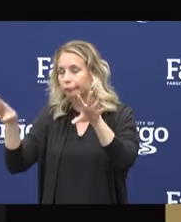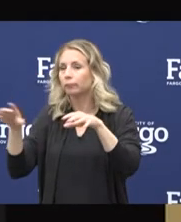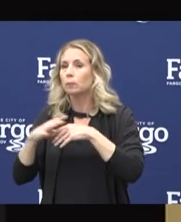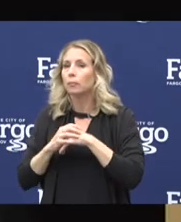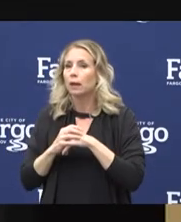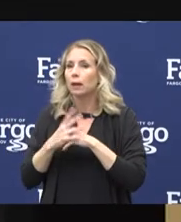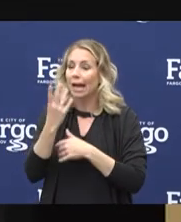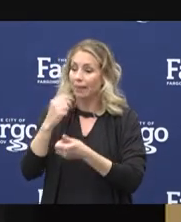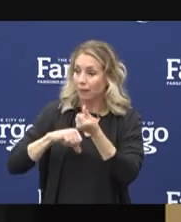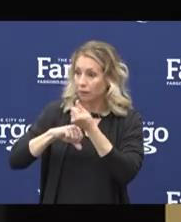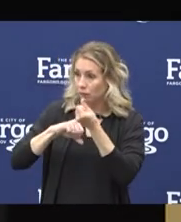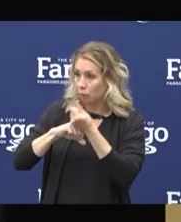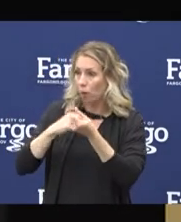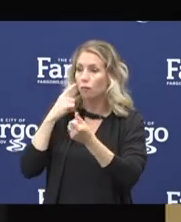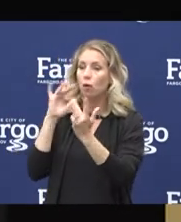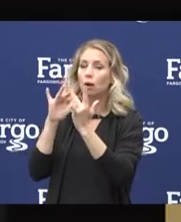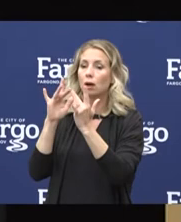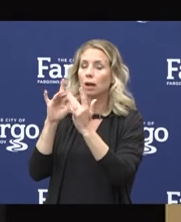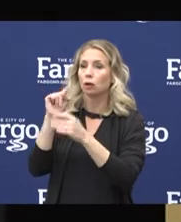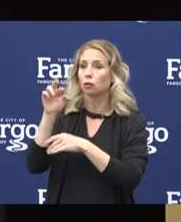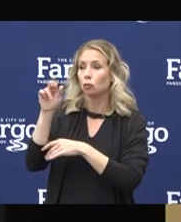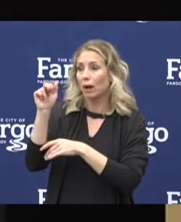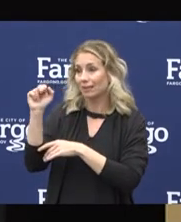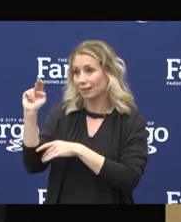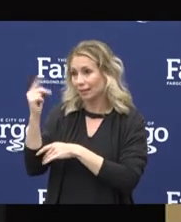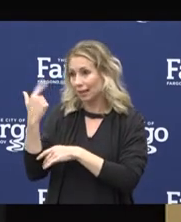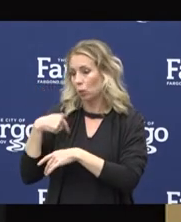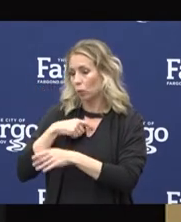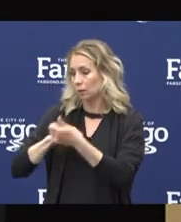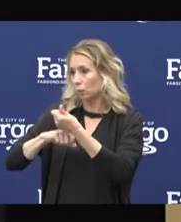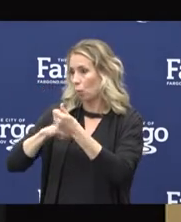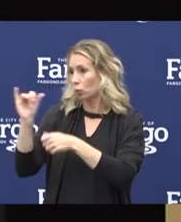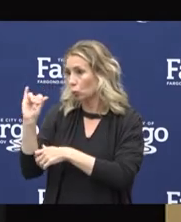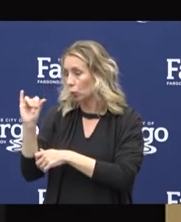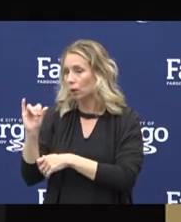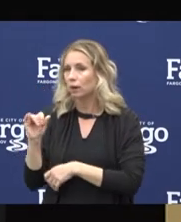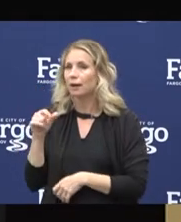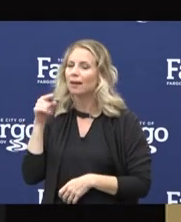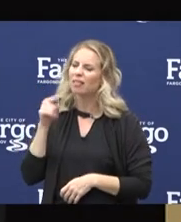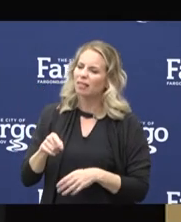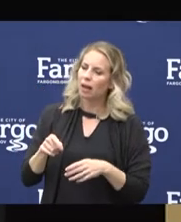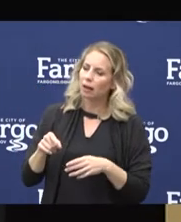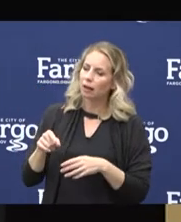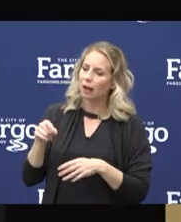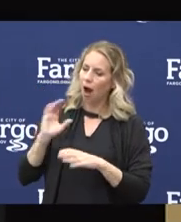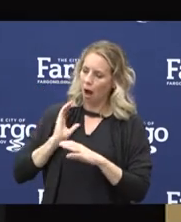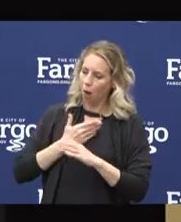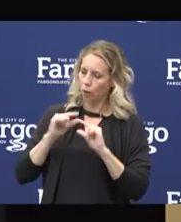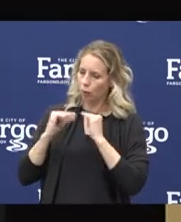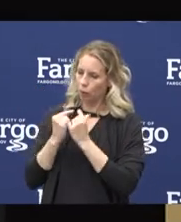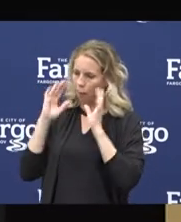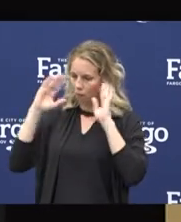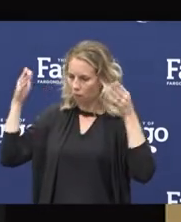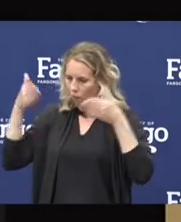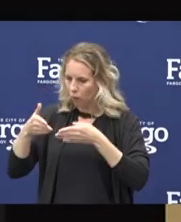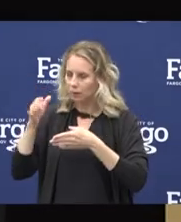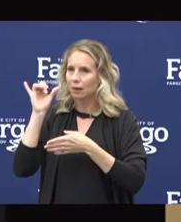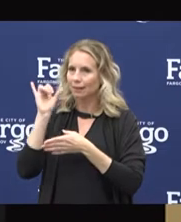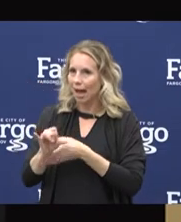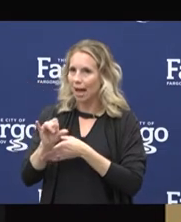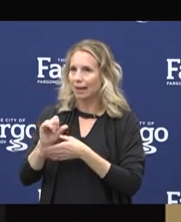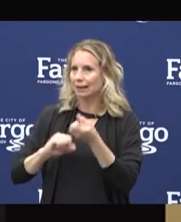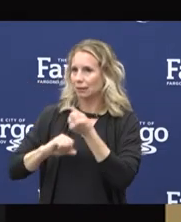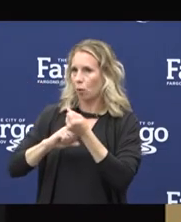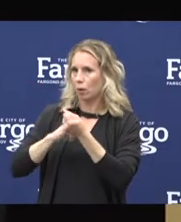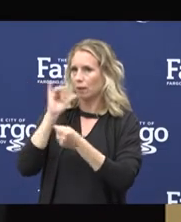the support of the contact tracing. This focus supports that overarching goal of this